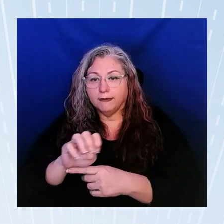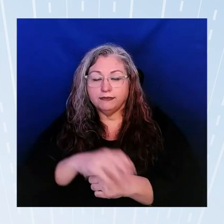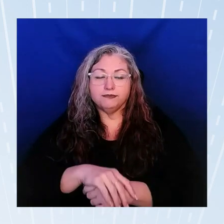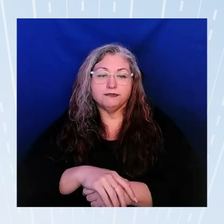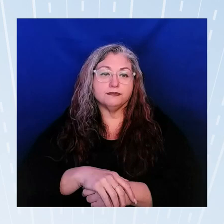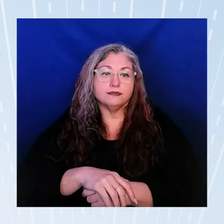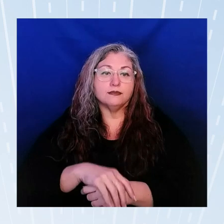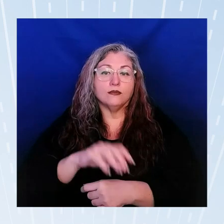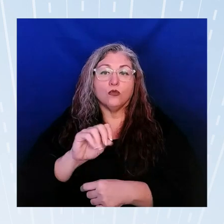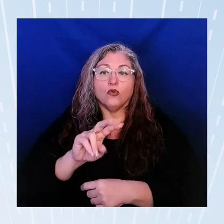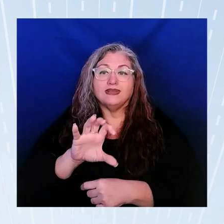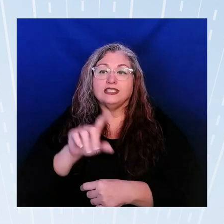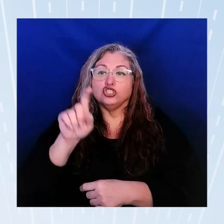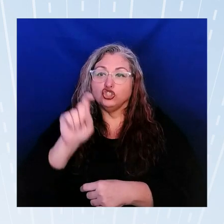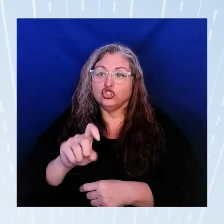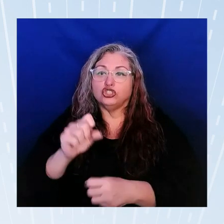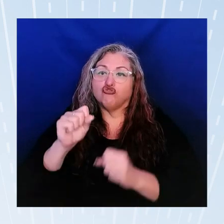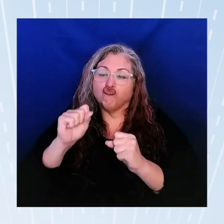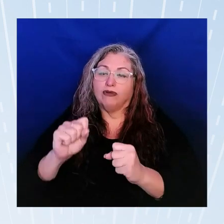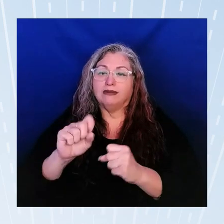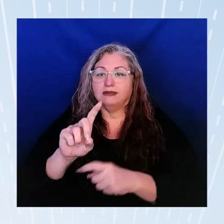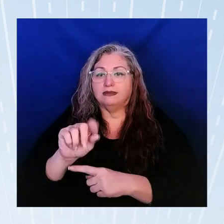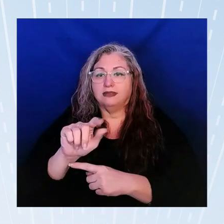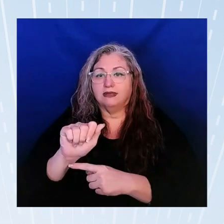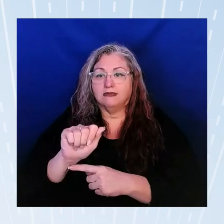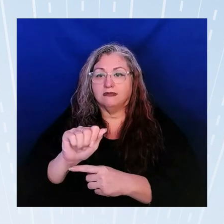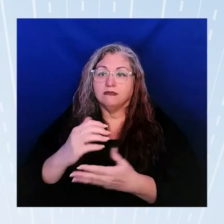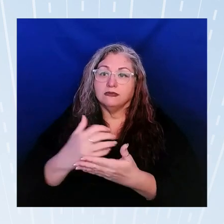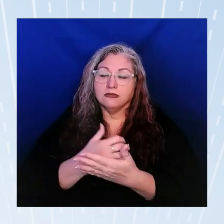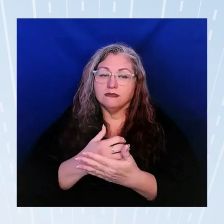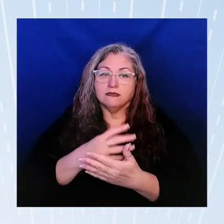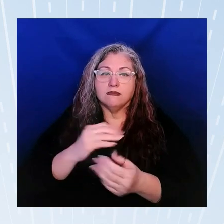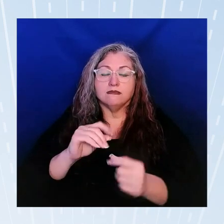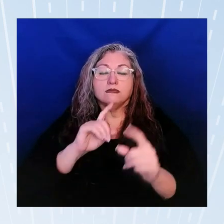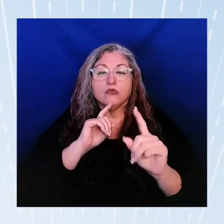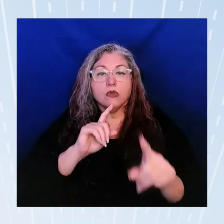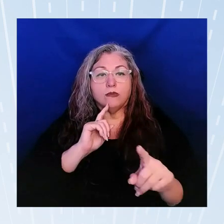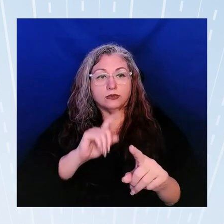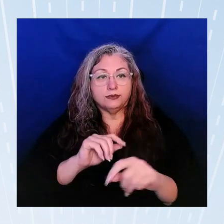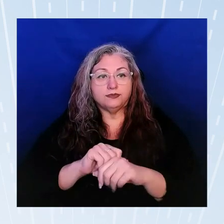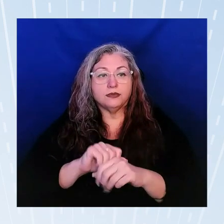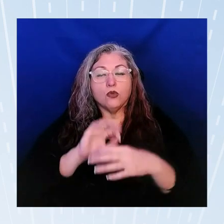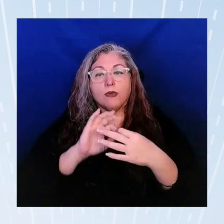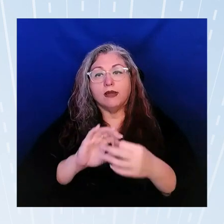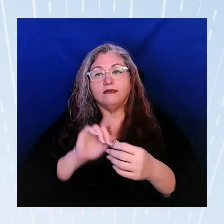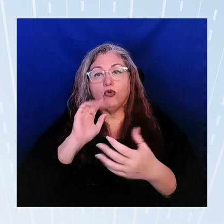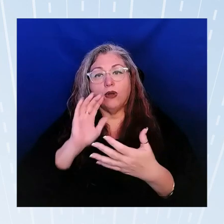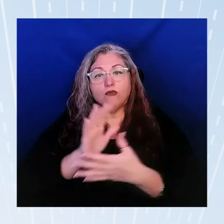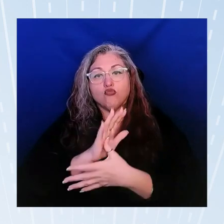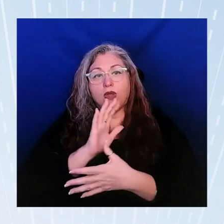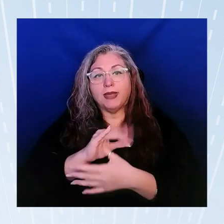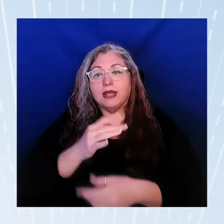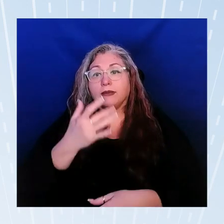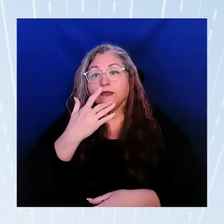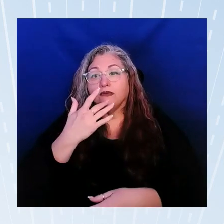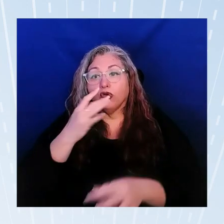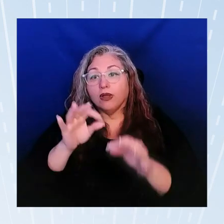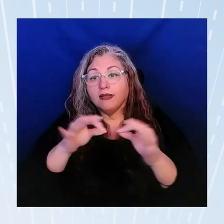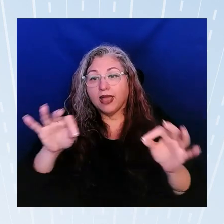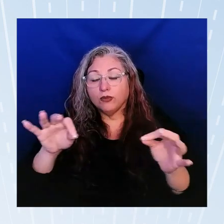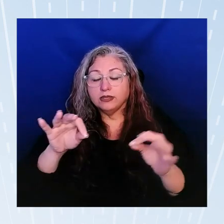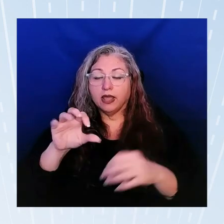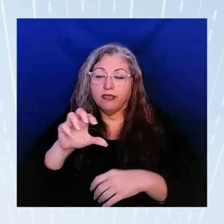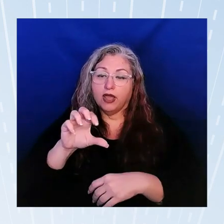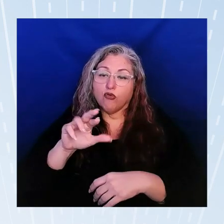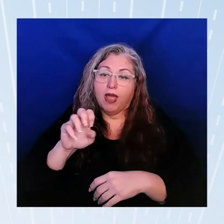OVC should strengthen its data collection and reporting of data about the primary and preferred languages that crime victims